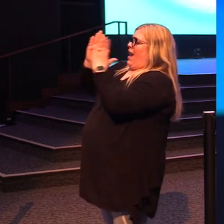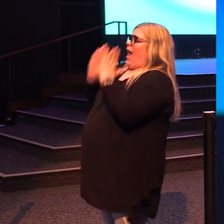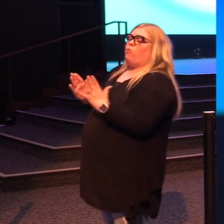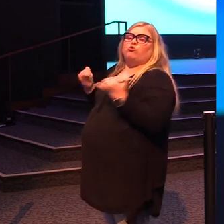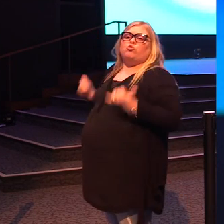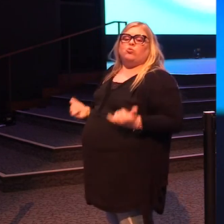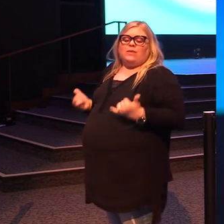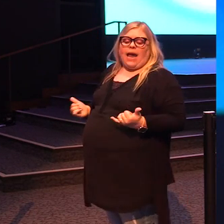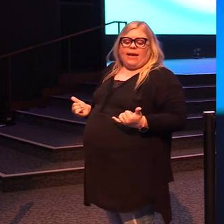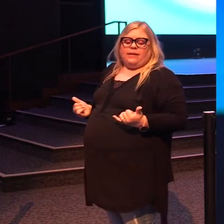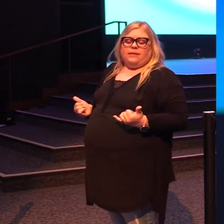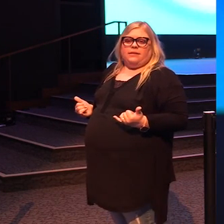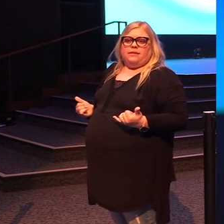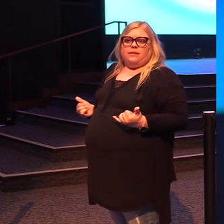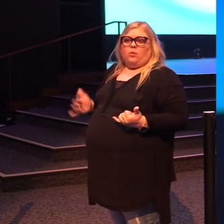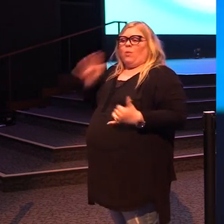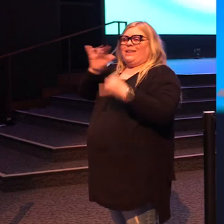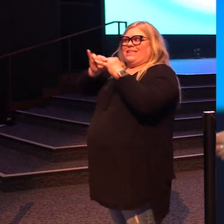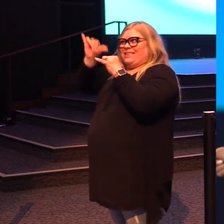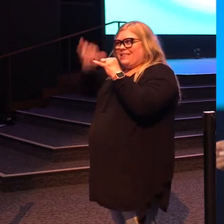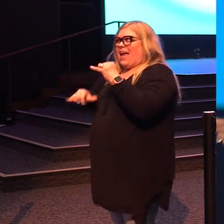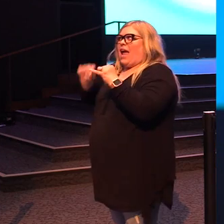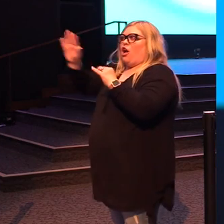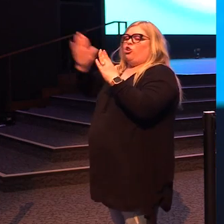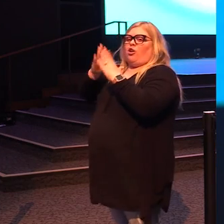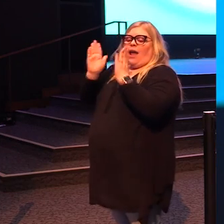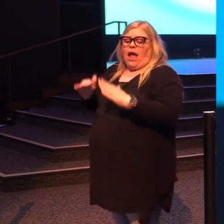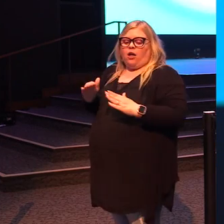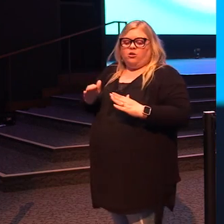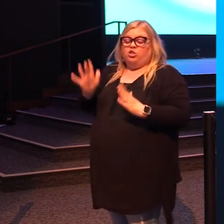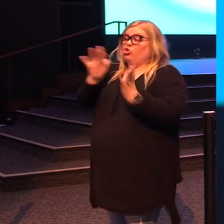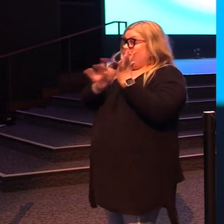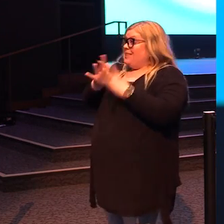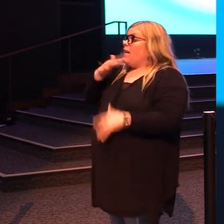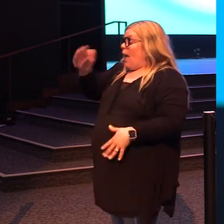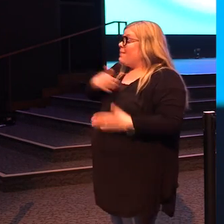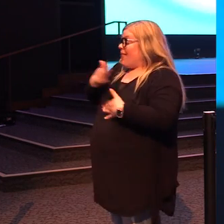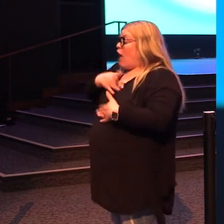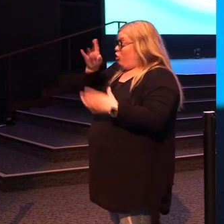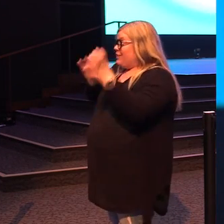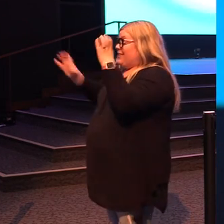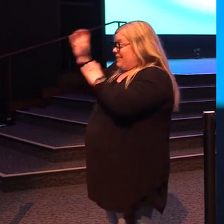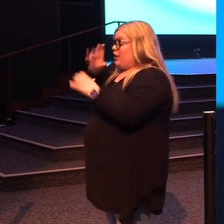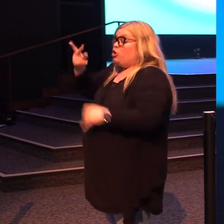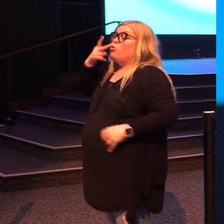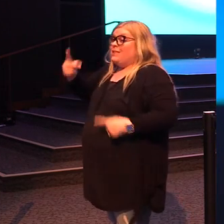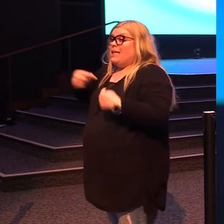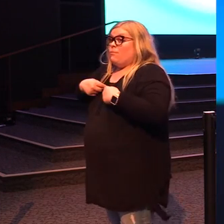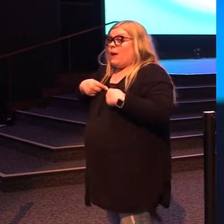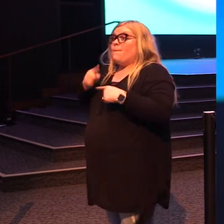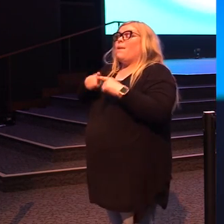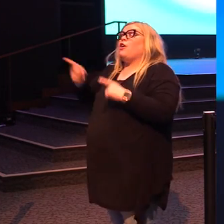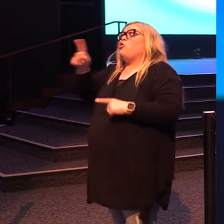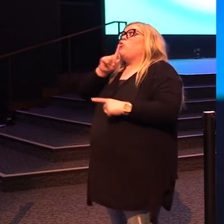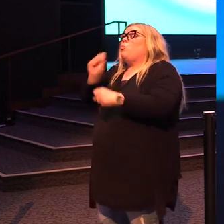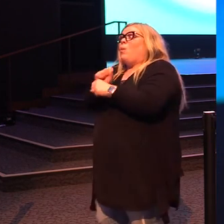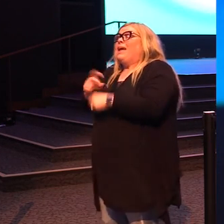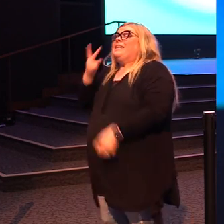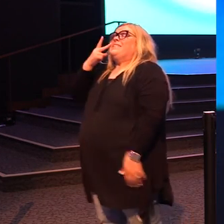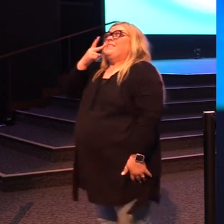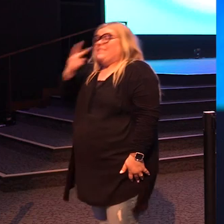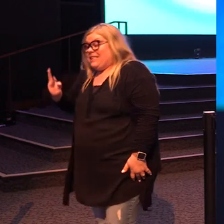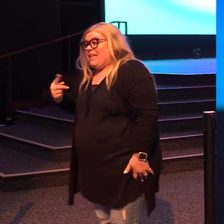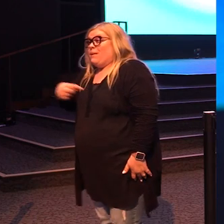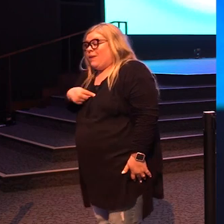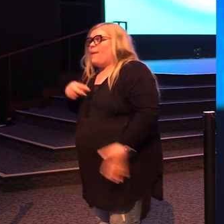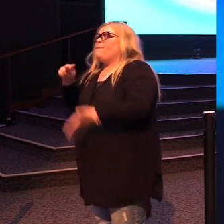today. Jesus is like, I'm glad you're seeking to see me. But actually, if you really want to seek me, you're going